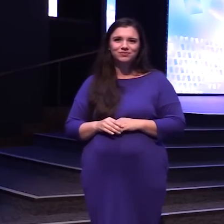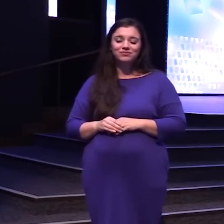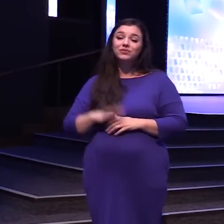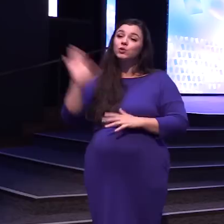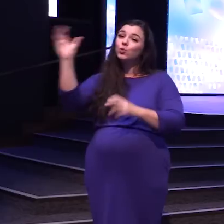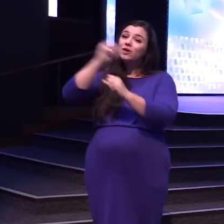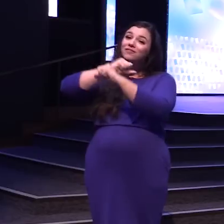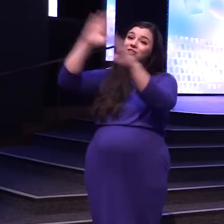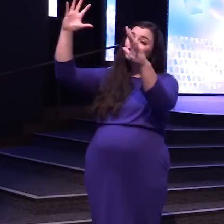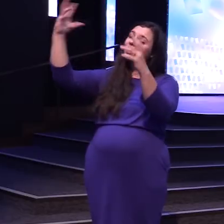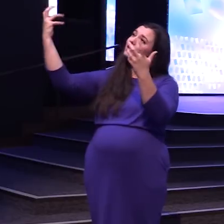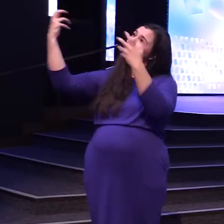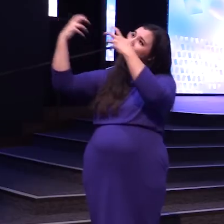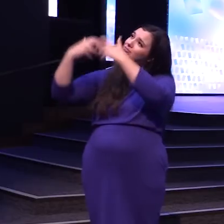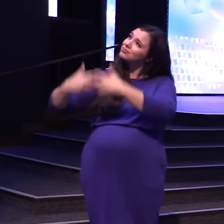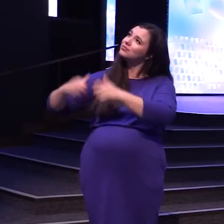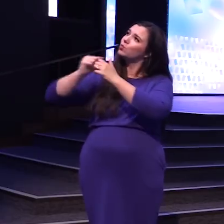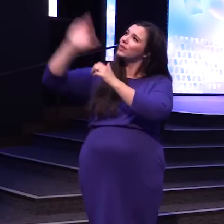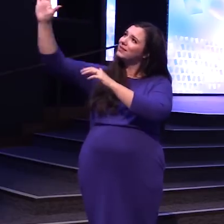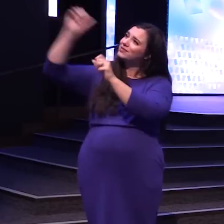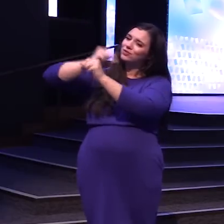Align your Vision With his Vision